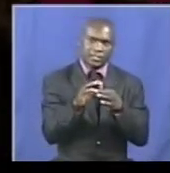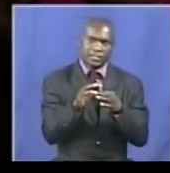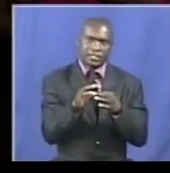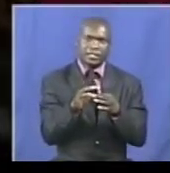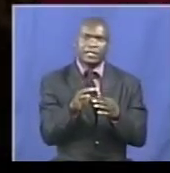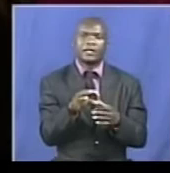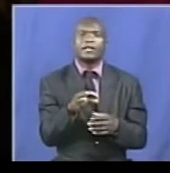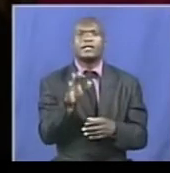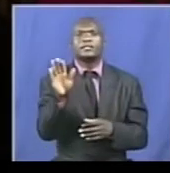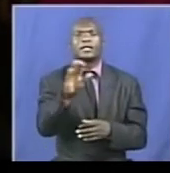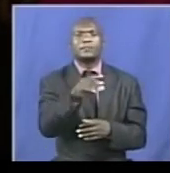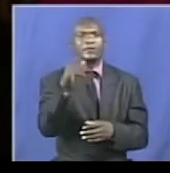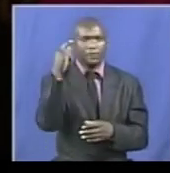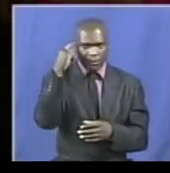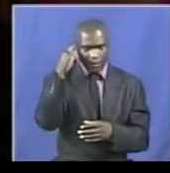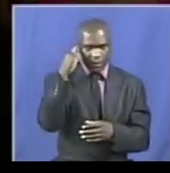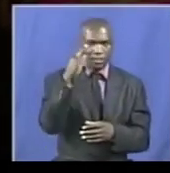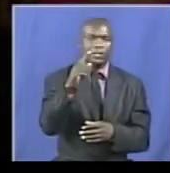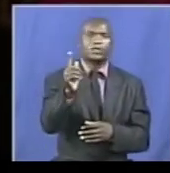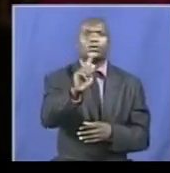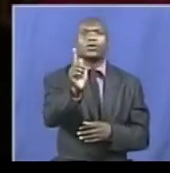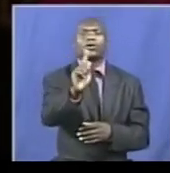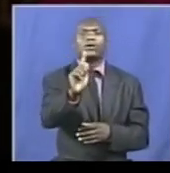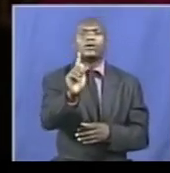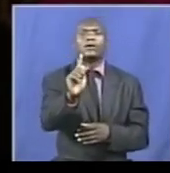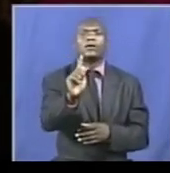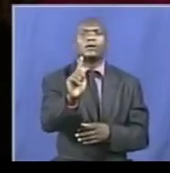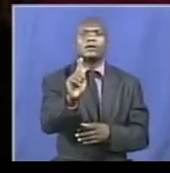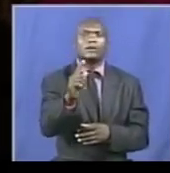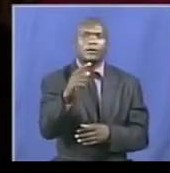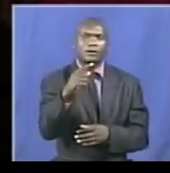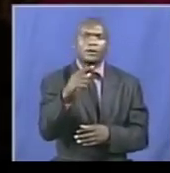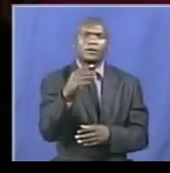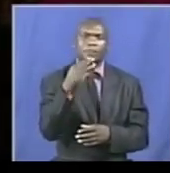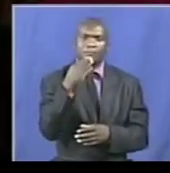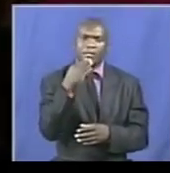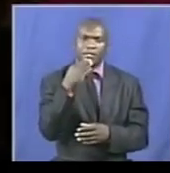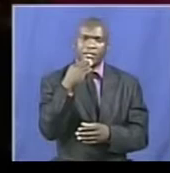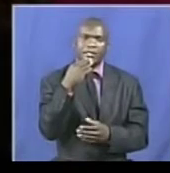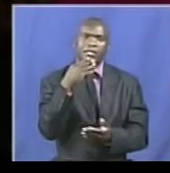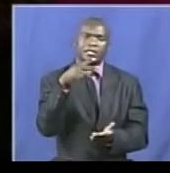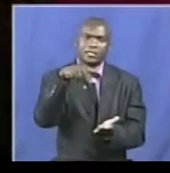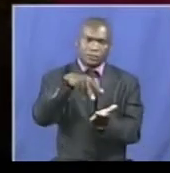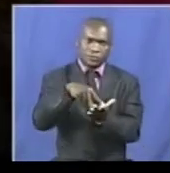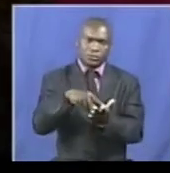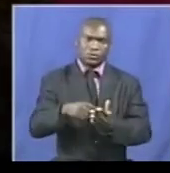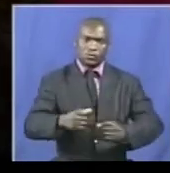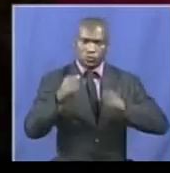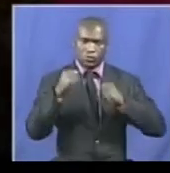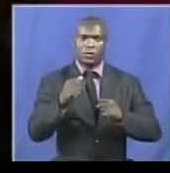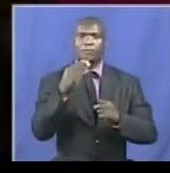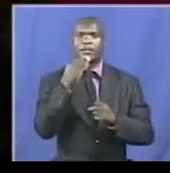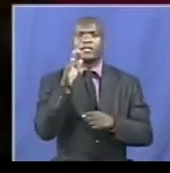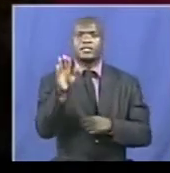no, we don't want. We resisted. Perhaps they didn't know